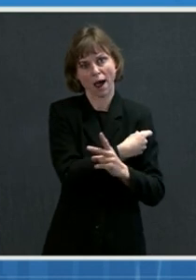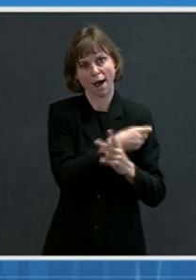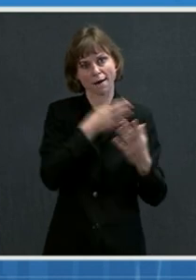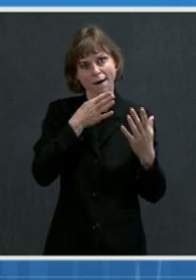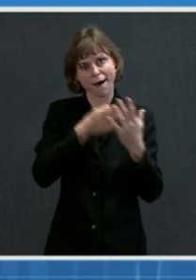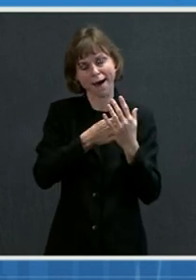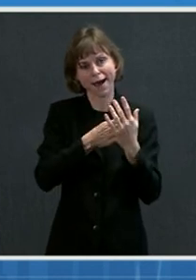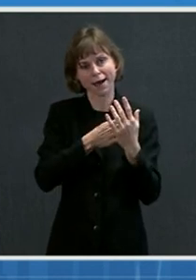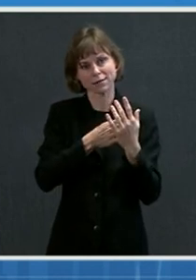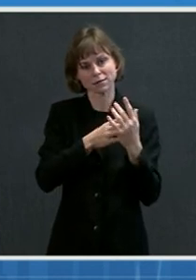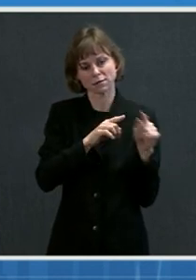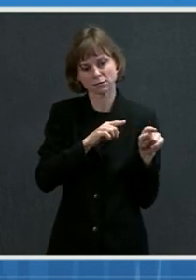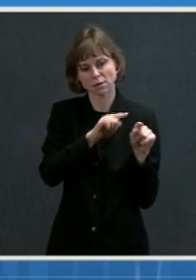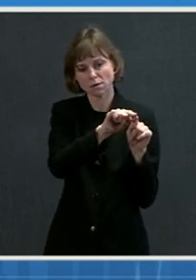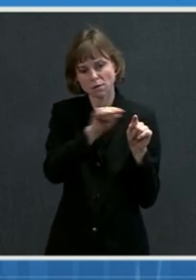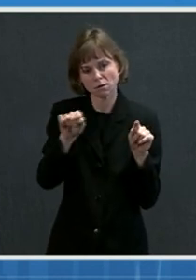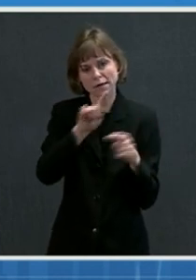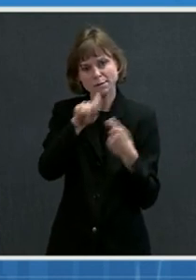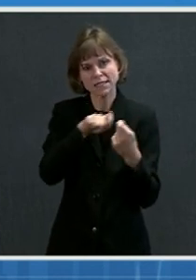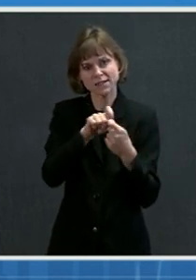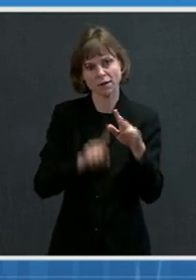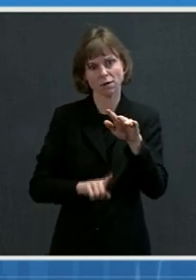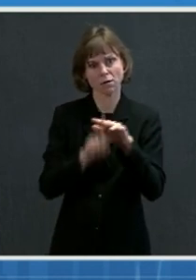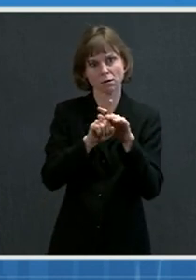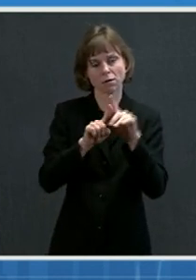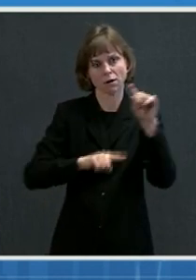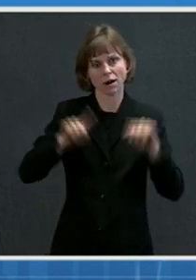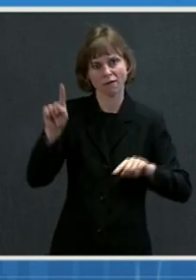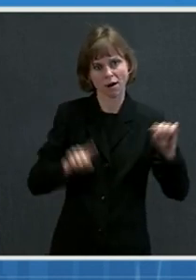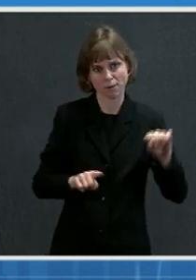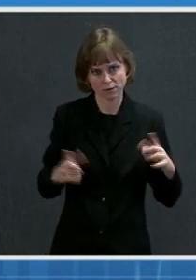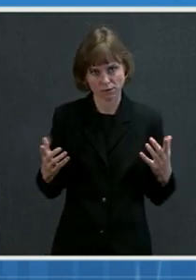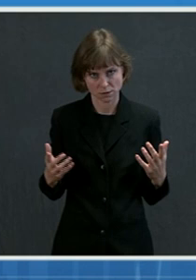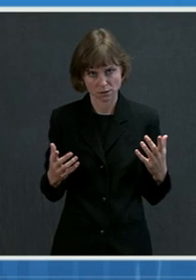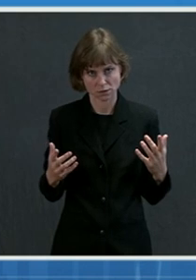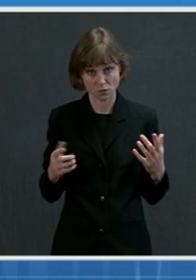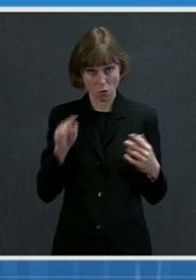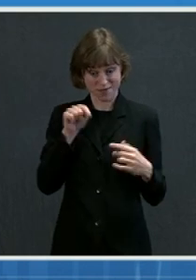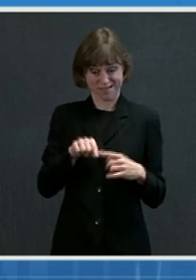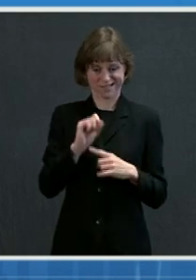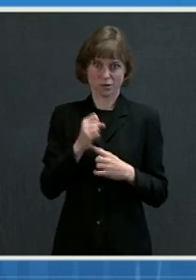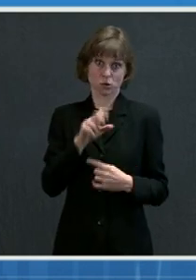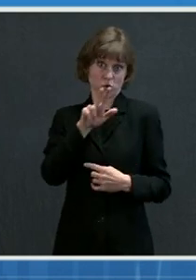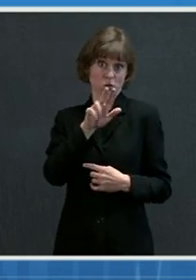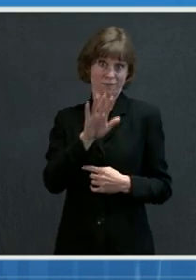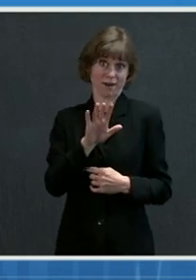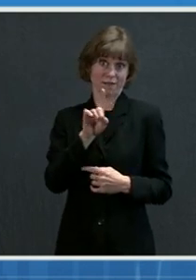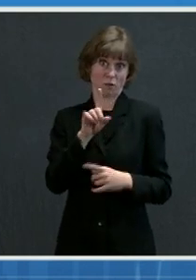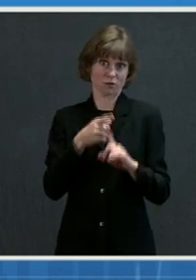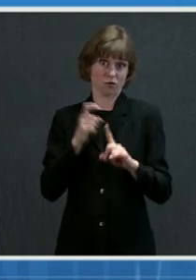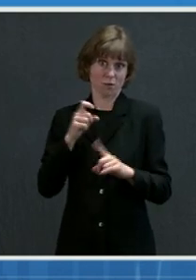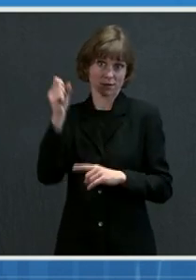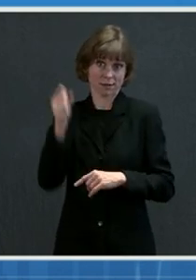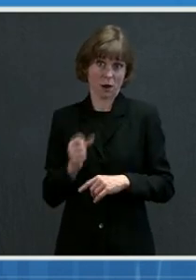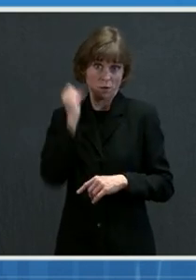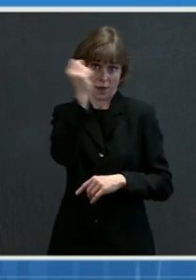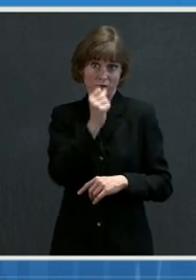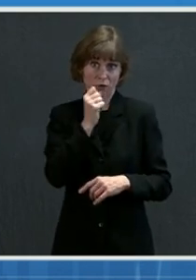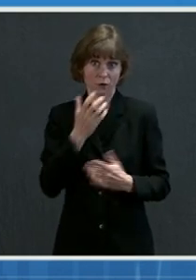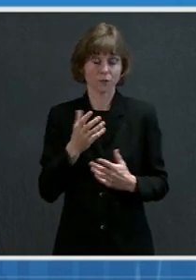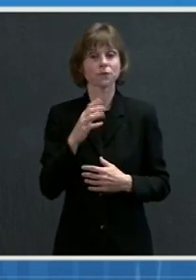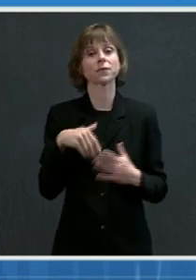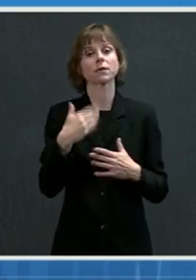the specific variant in question. And in this case, it's the 351 from South Africa. Next slide.